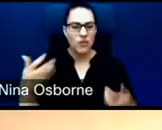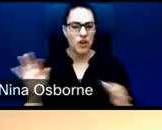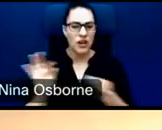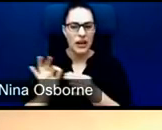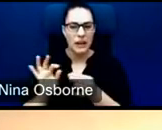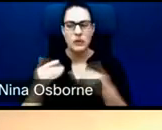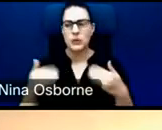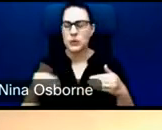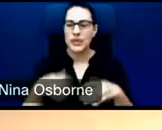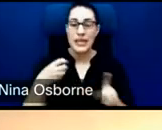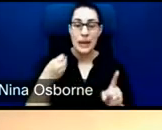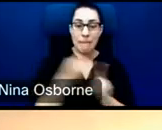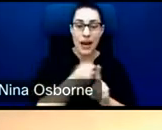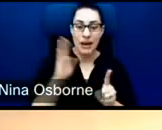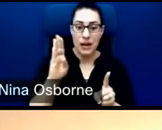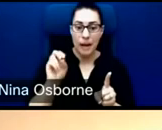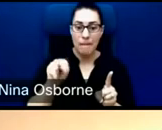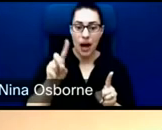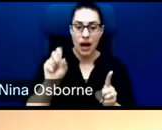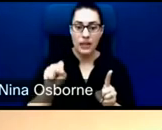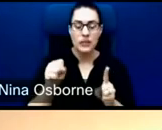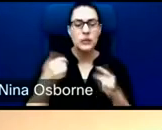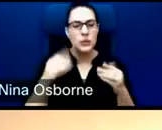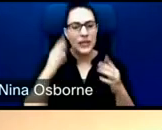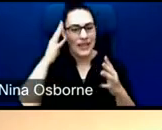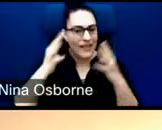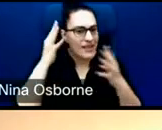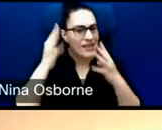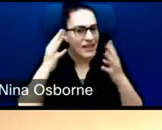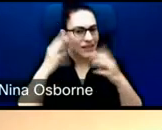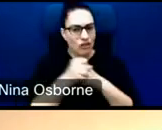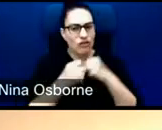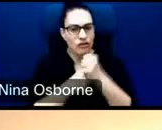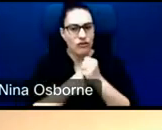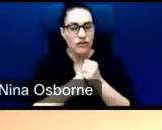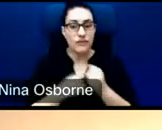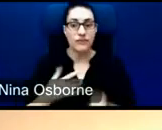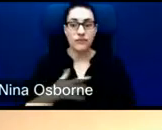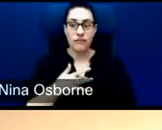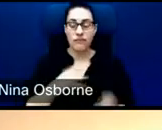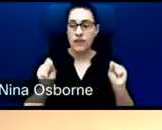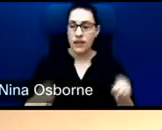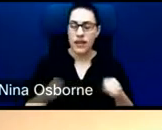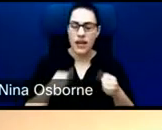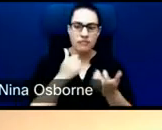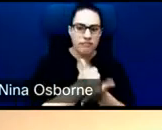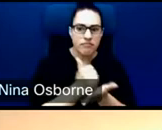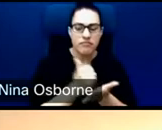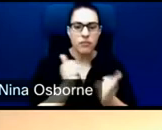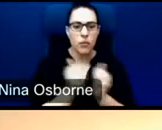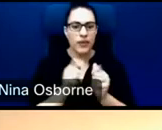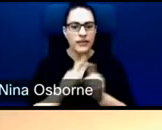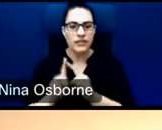impact bonds. And we feel that this structure allows us to work on development challenges that are not traditionally